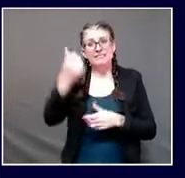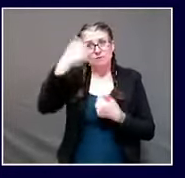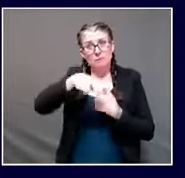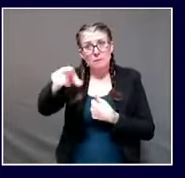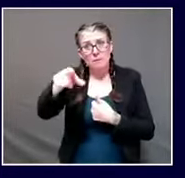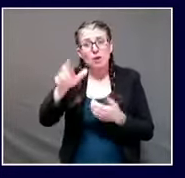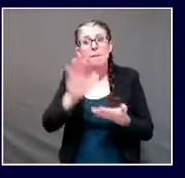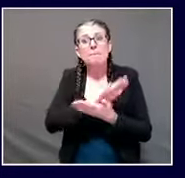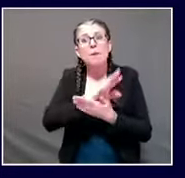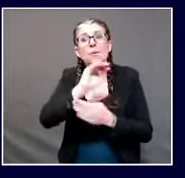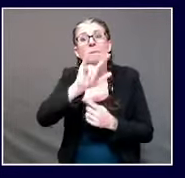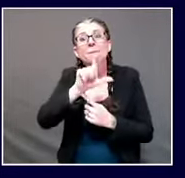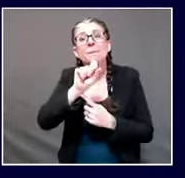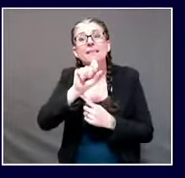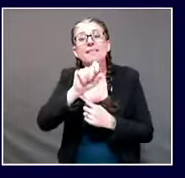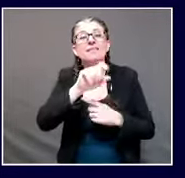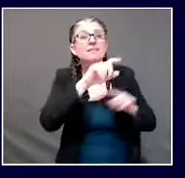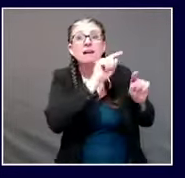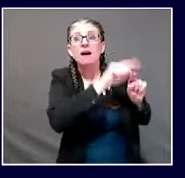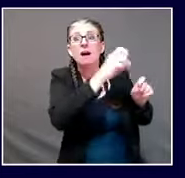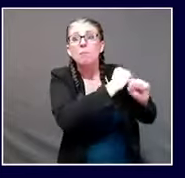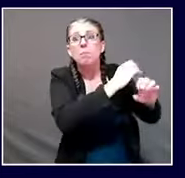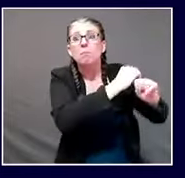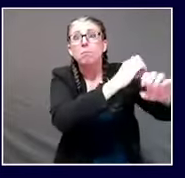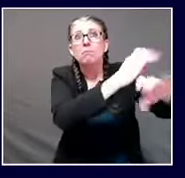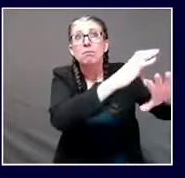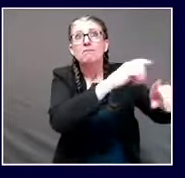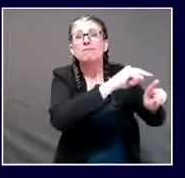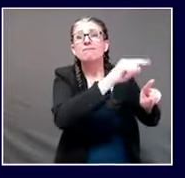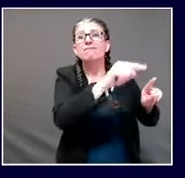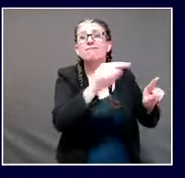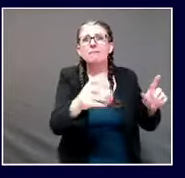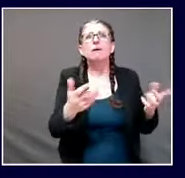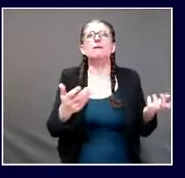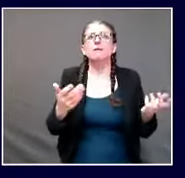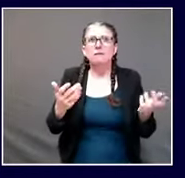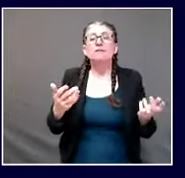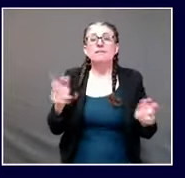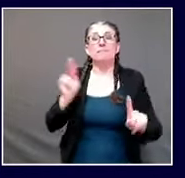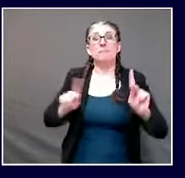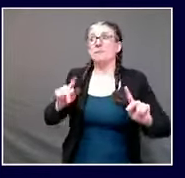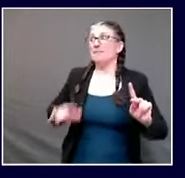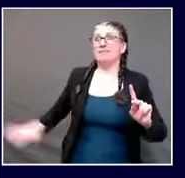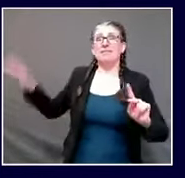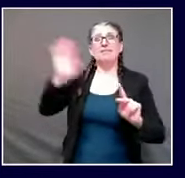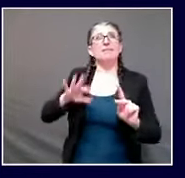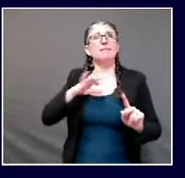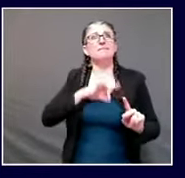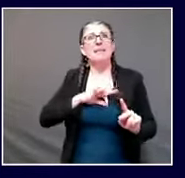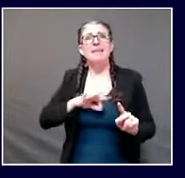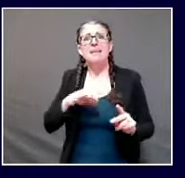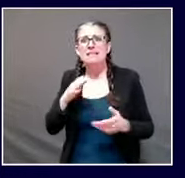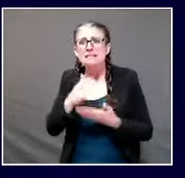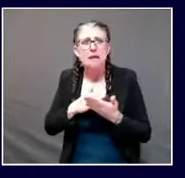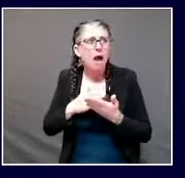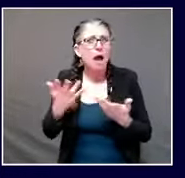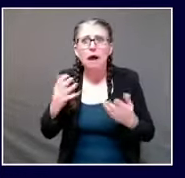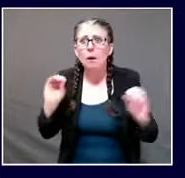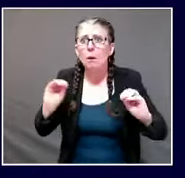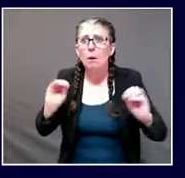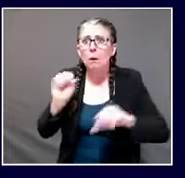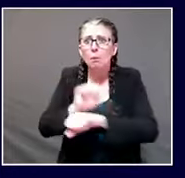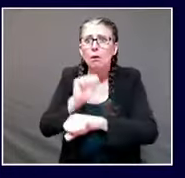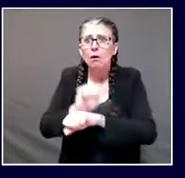state who were victims of the unexpected downturn in our economy caused by this pandemic. Still, we give thanks.